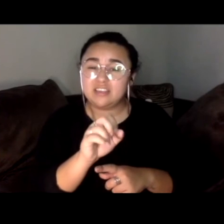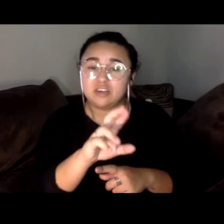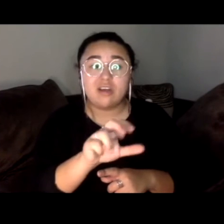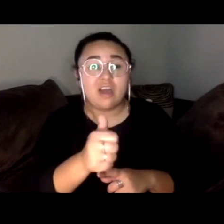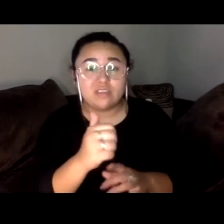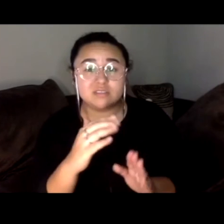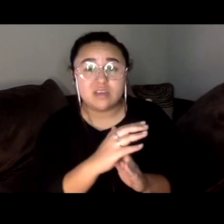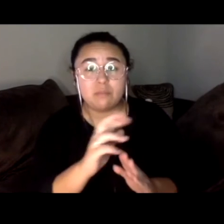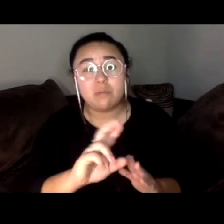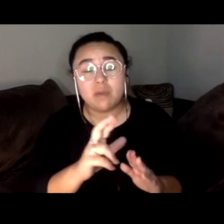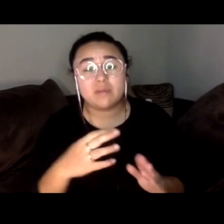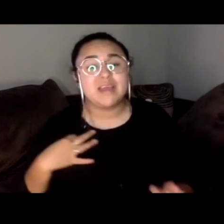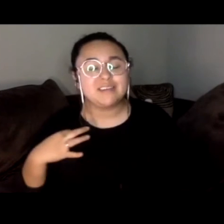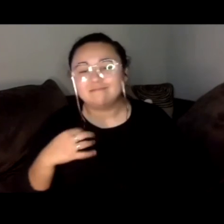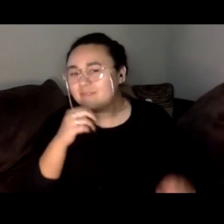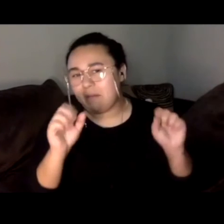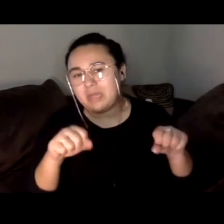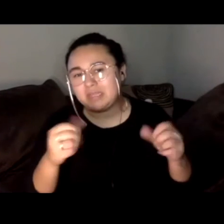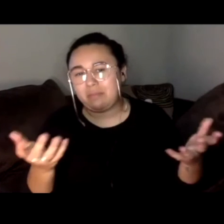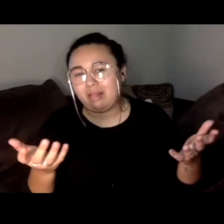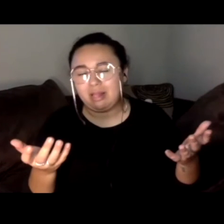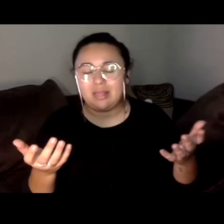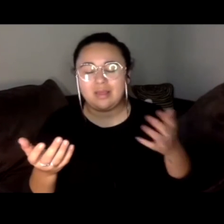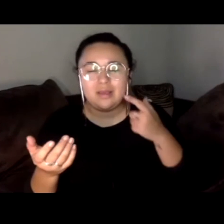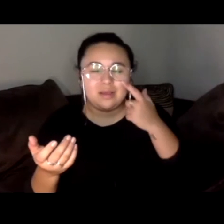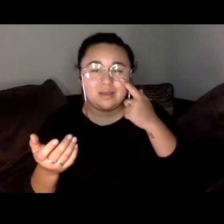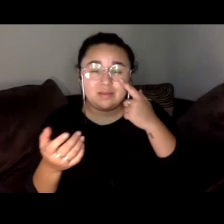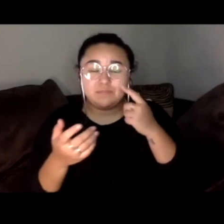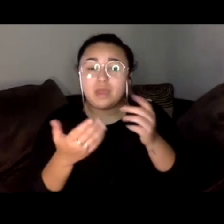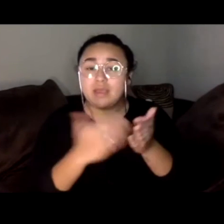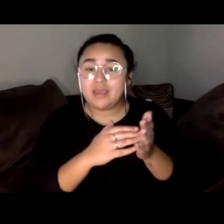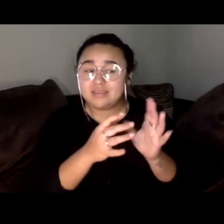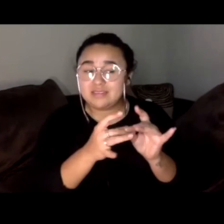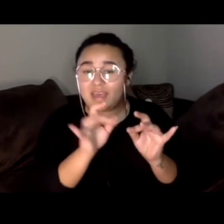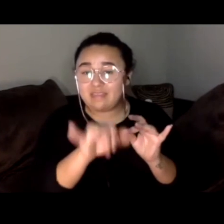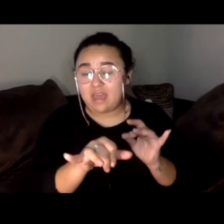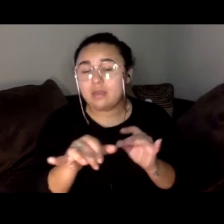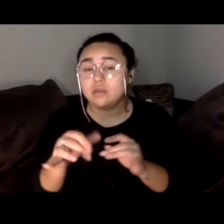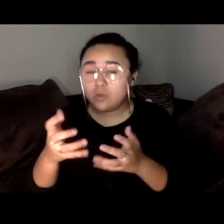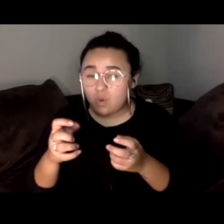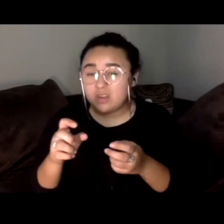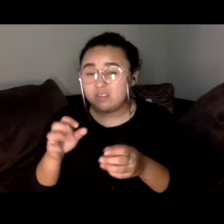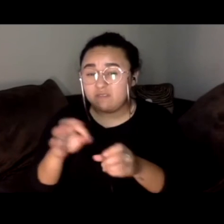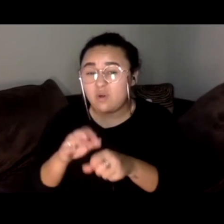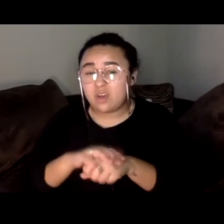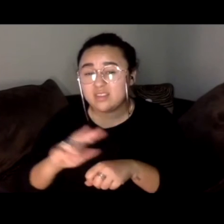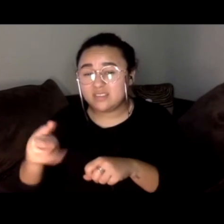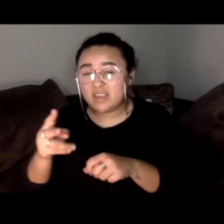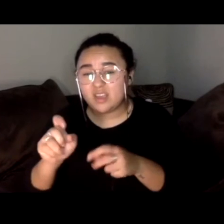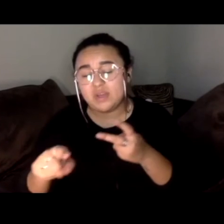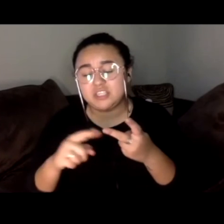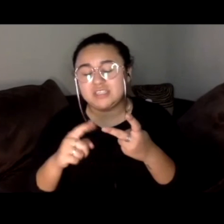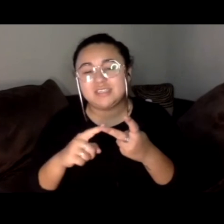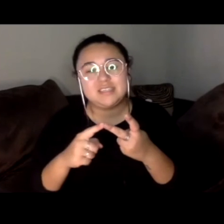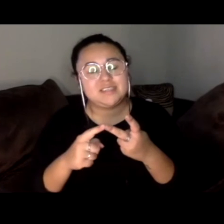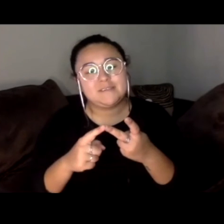unlikely. So with that said, though, I encourage folks, if you really want to vote on the second question, do your